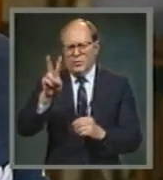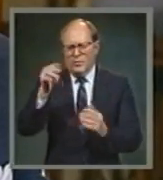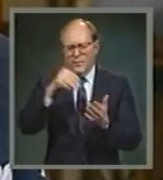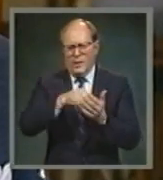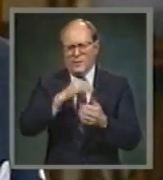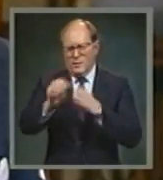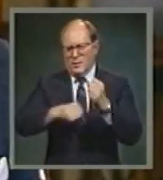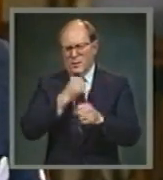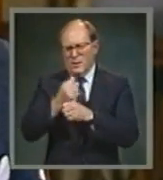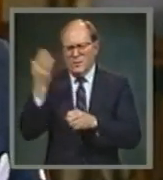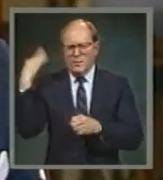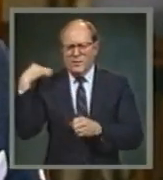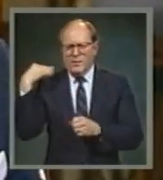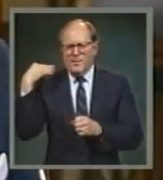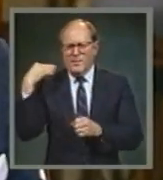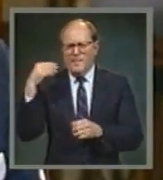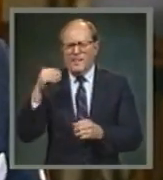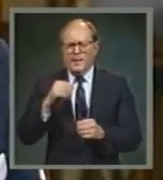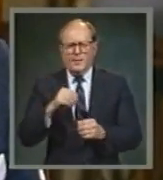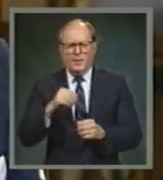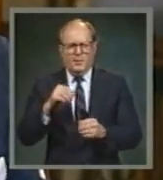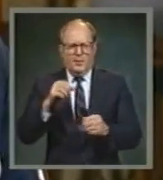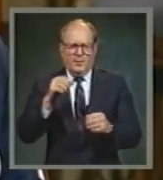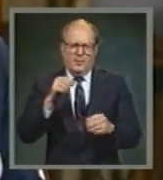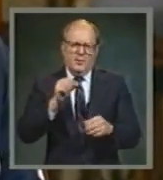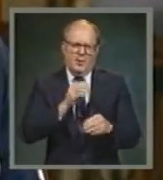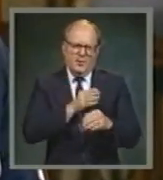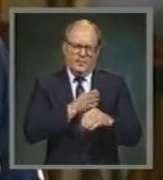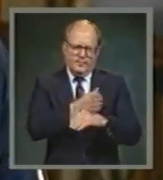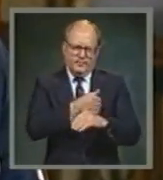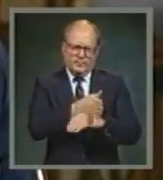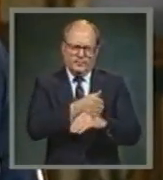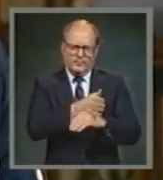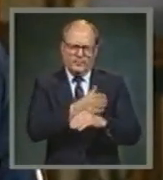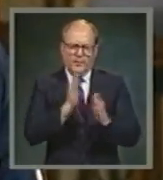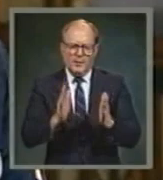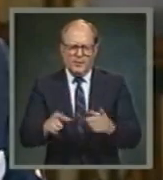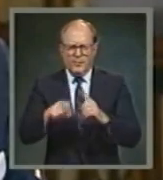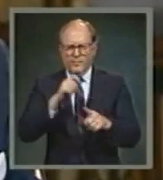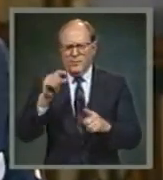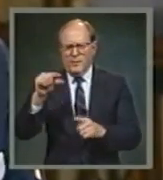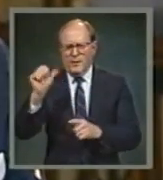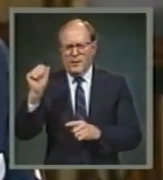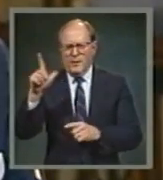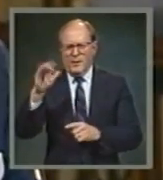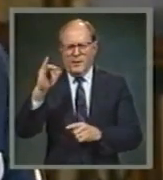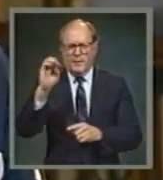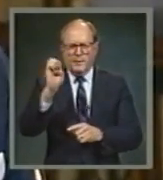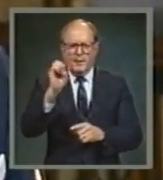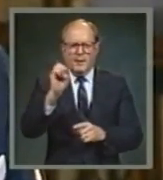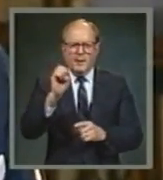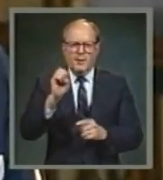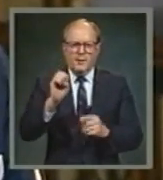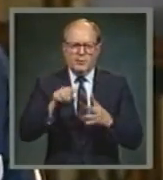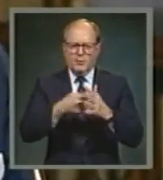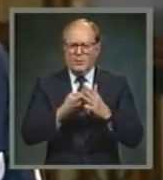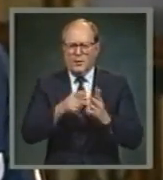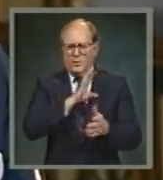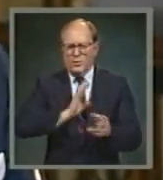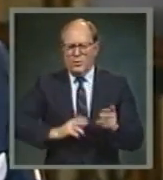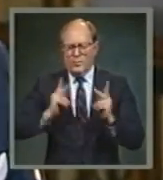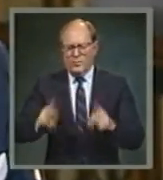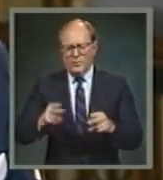ago, the lowly carpenter, itinerant preacher from Nazareth of Galilee, launched Christianity with only 12